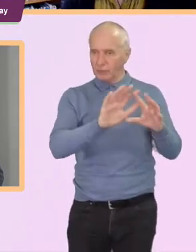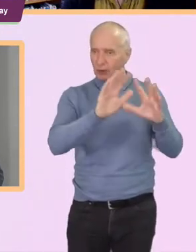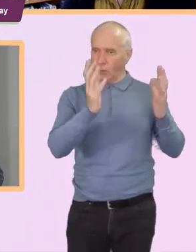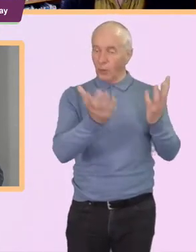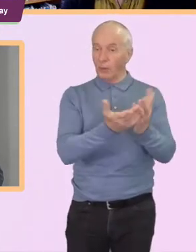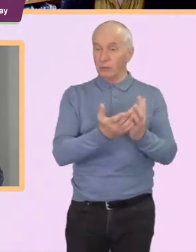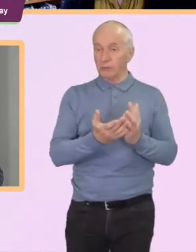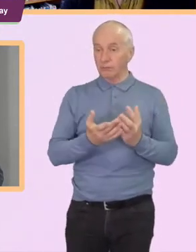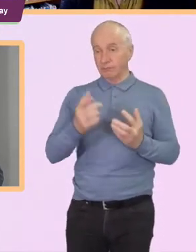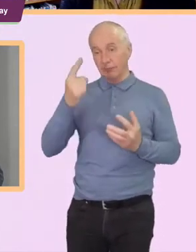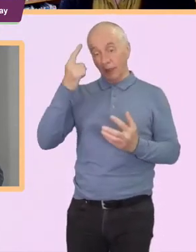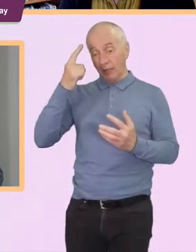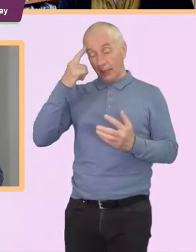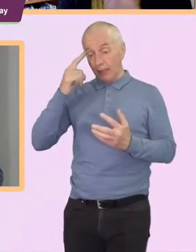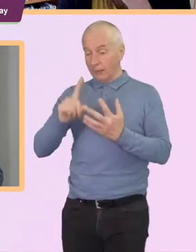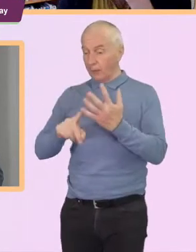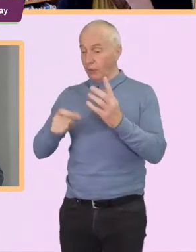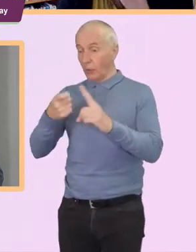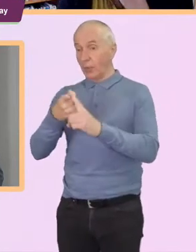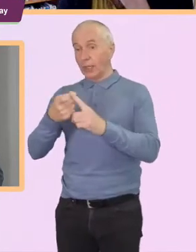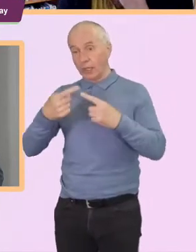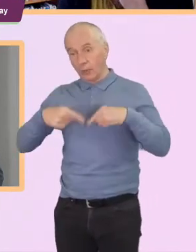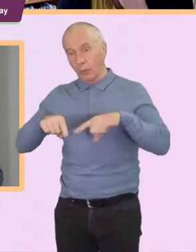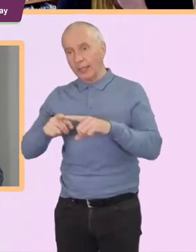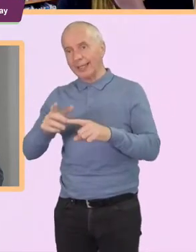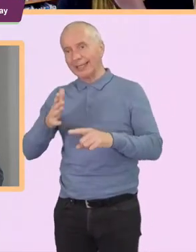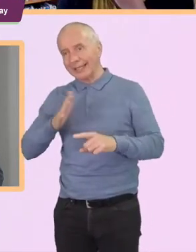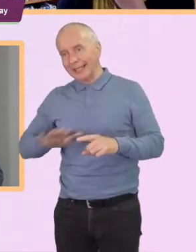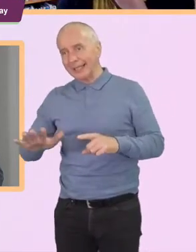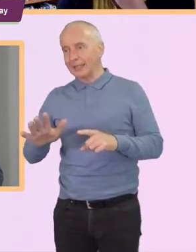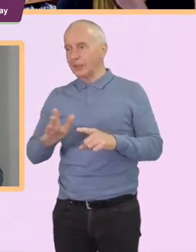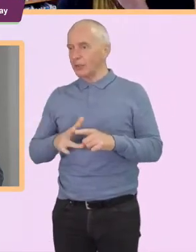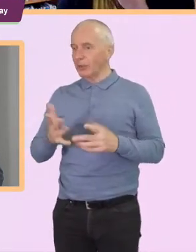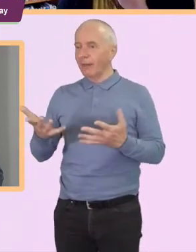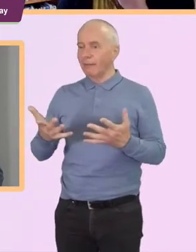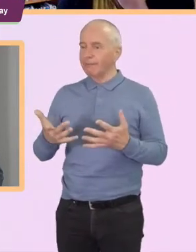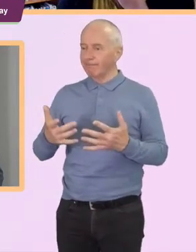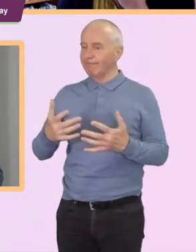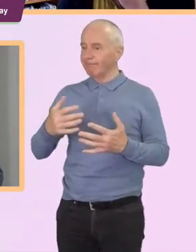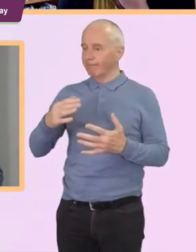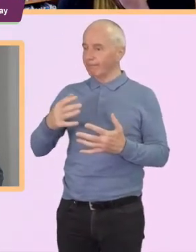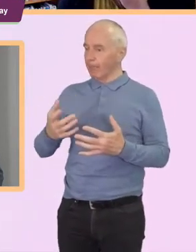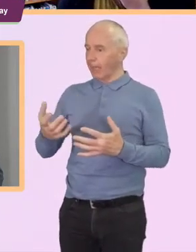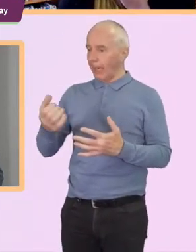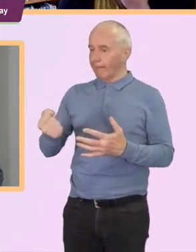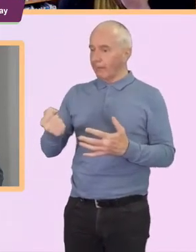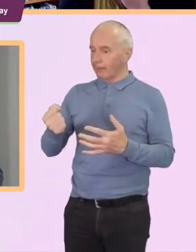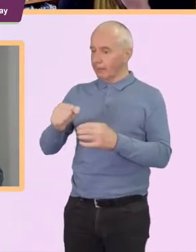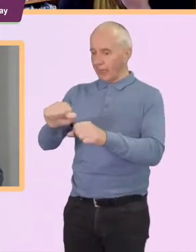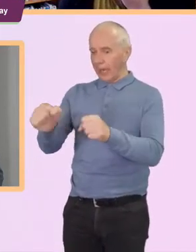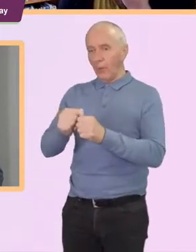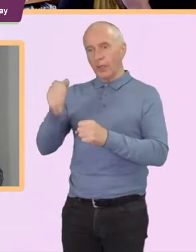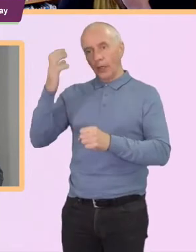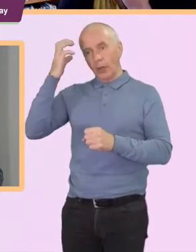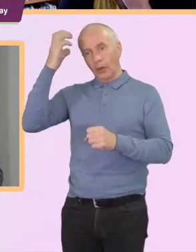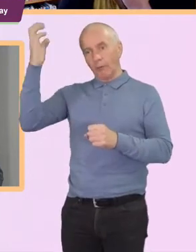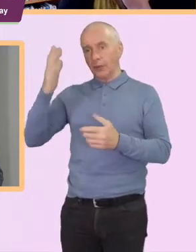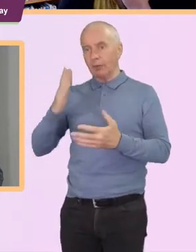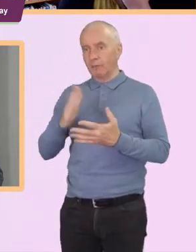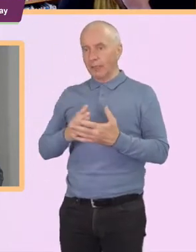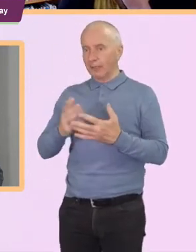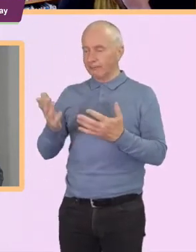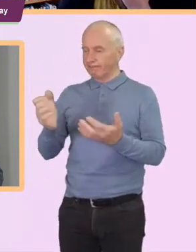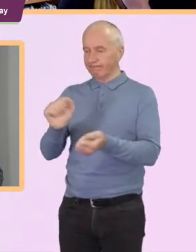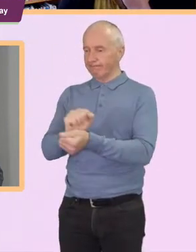UK we really need to take advantage of the fact that our government really is relatively speaking very democratic